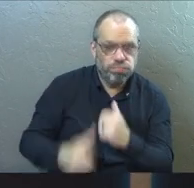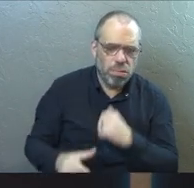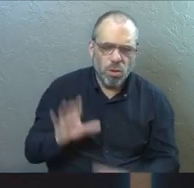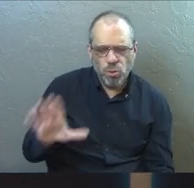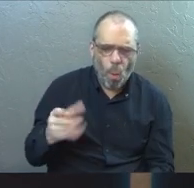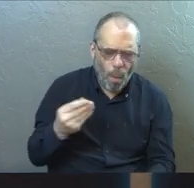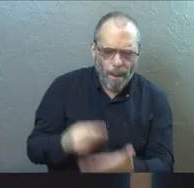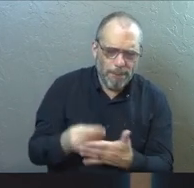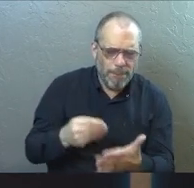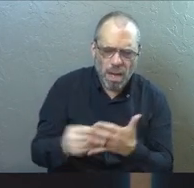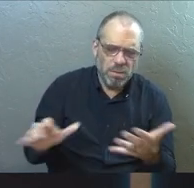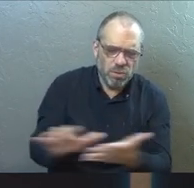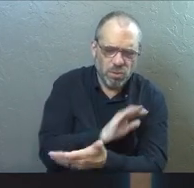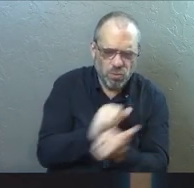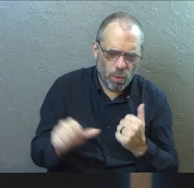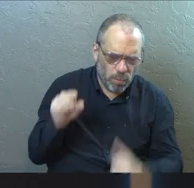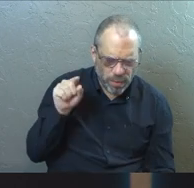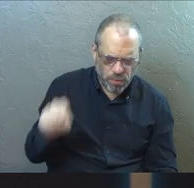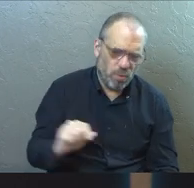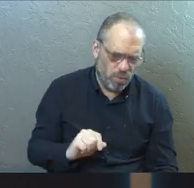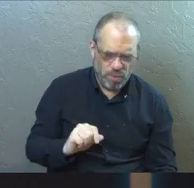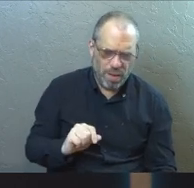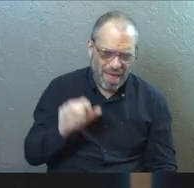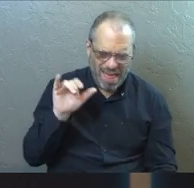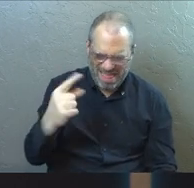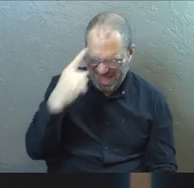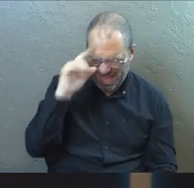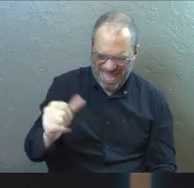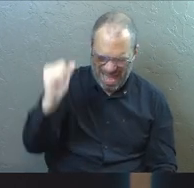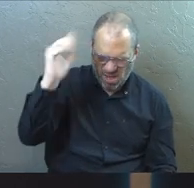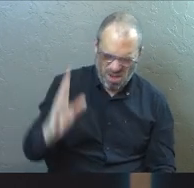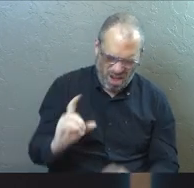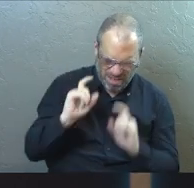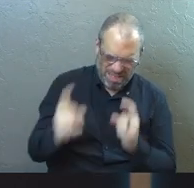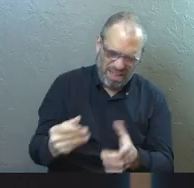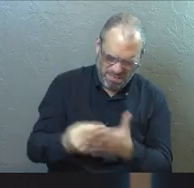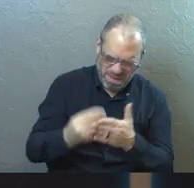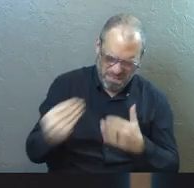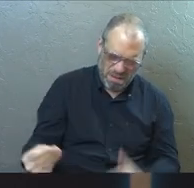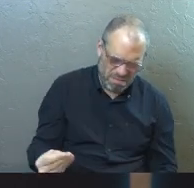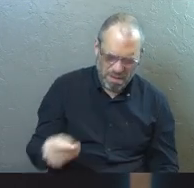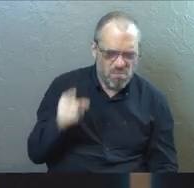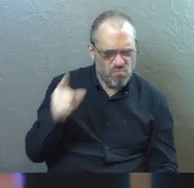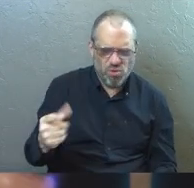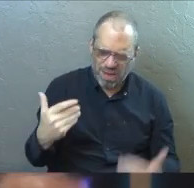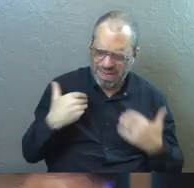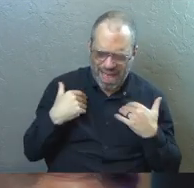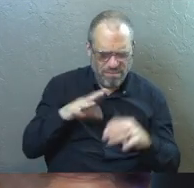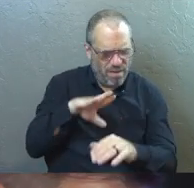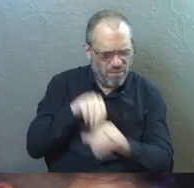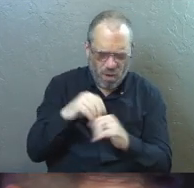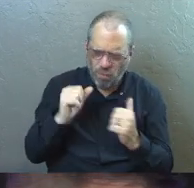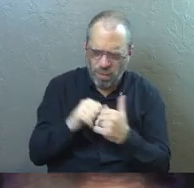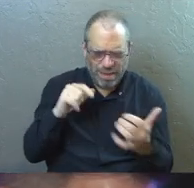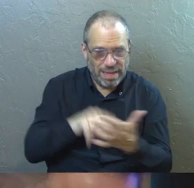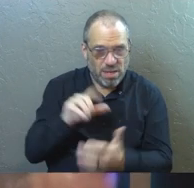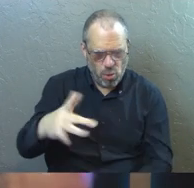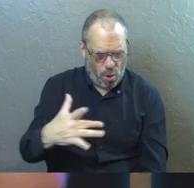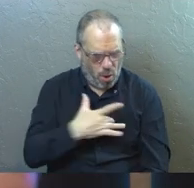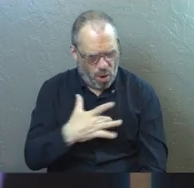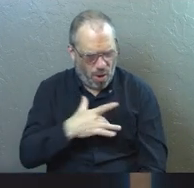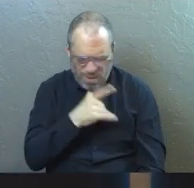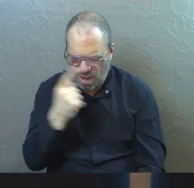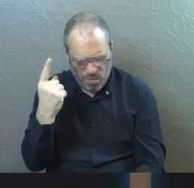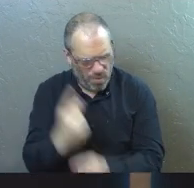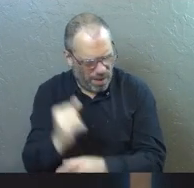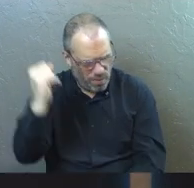May your money be destroyed with you for thinking God's gift can be bought. You can have no part in this for your heart